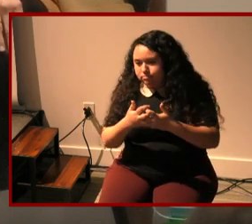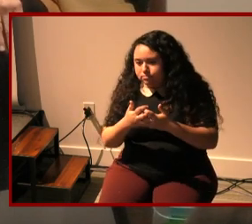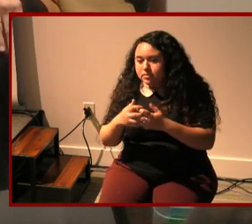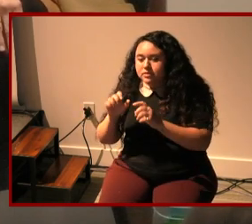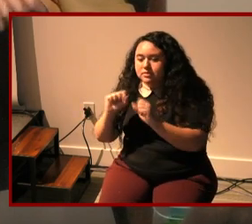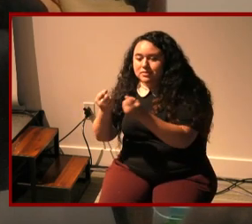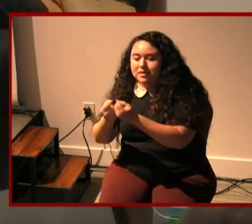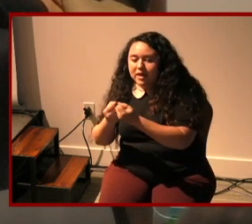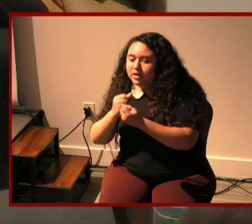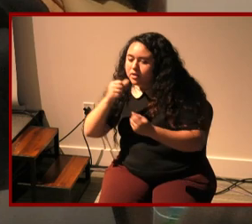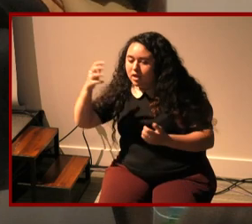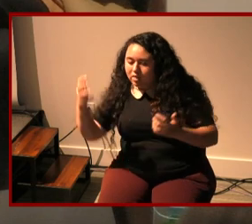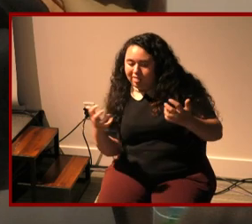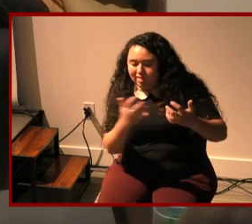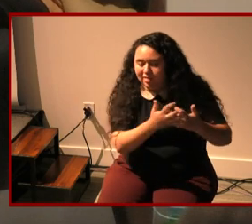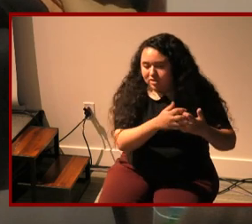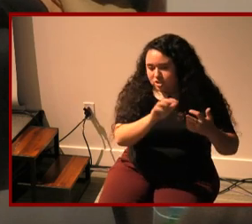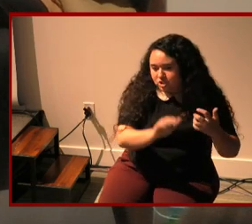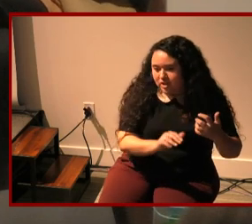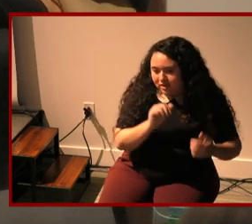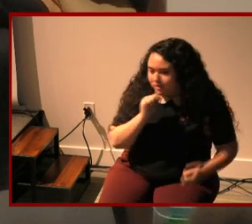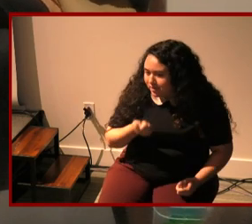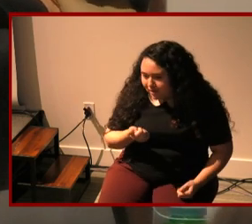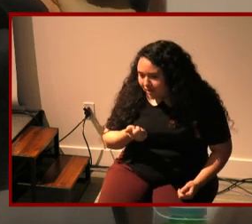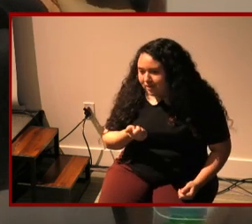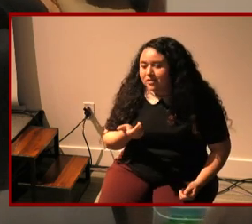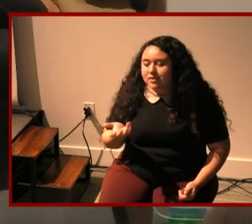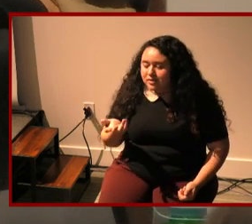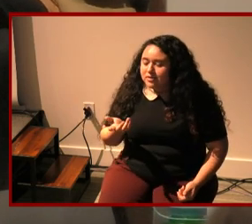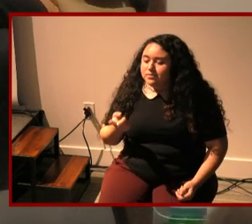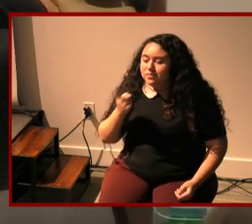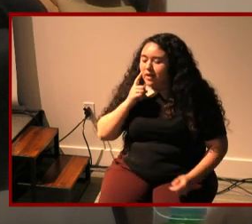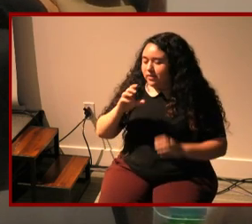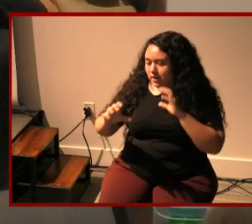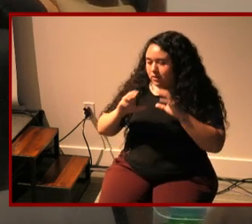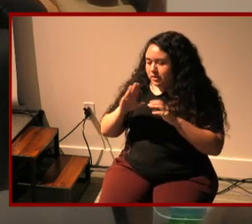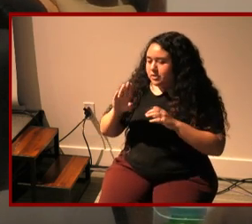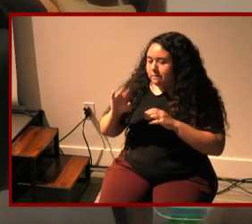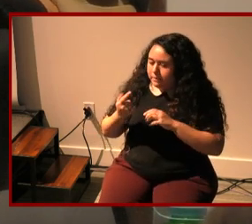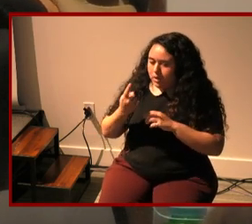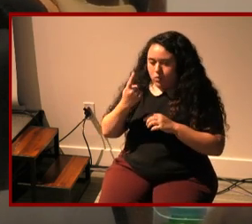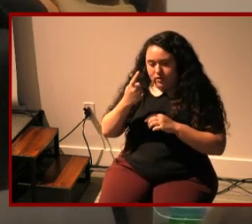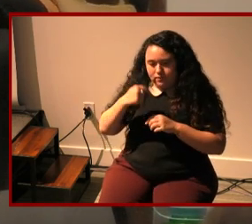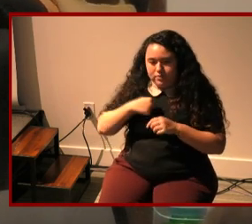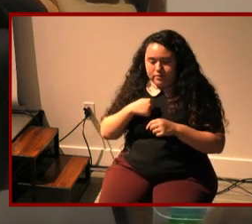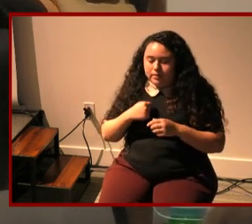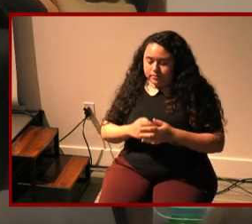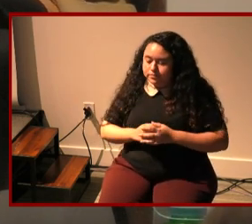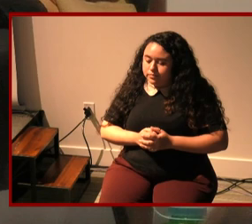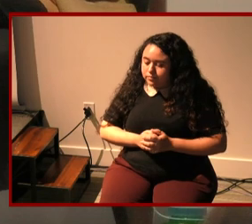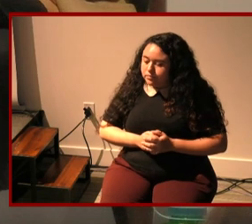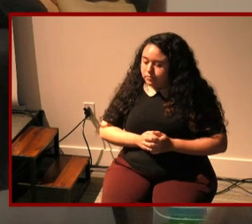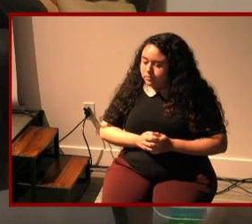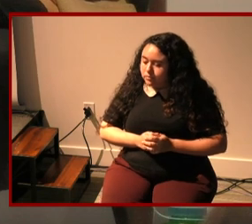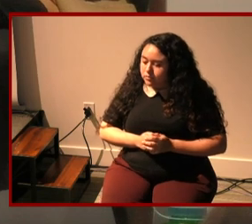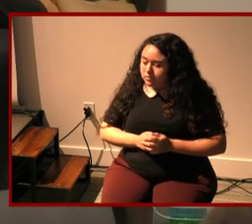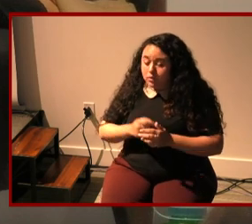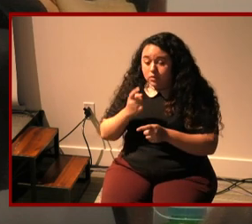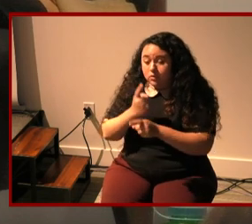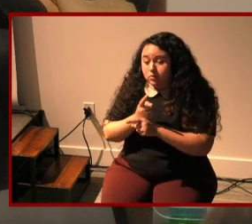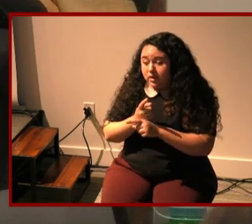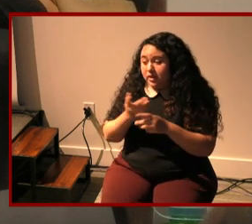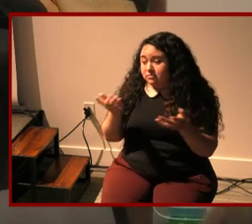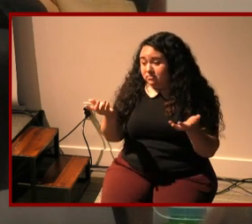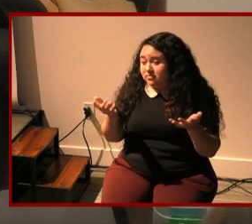be really great and what i kind of um the communication one is the really big one for me um right like